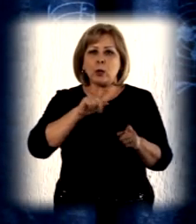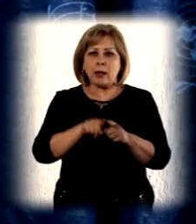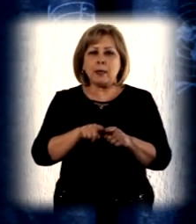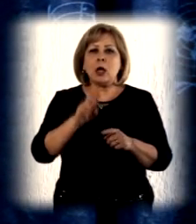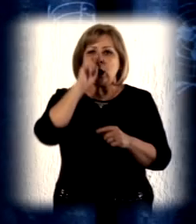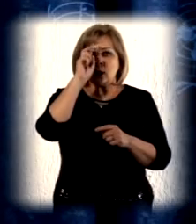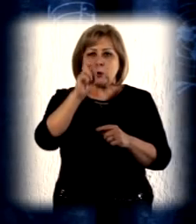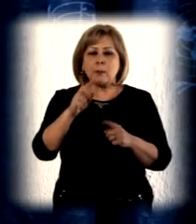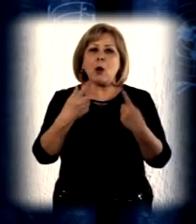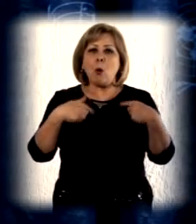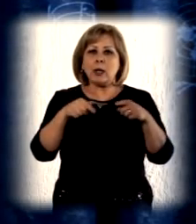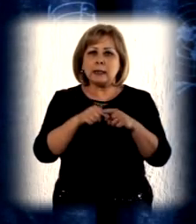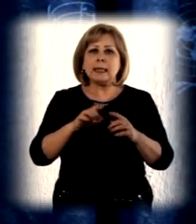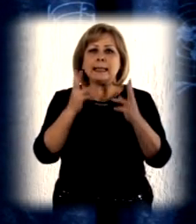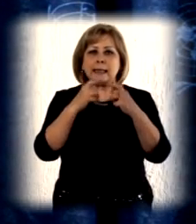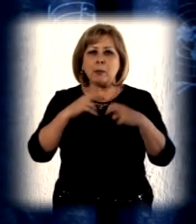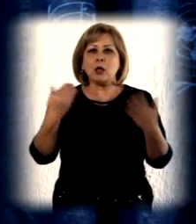2016-2020.